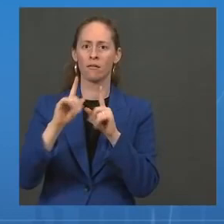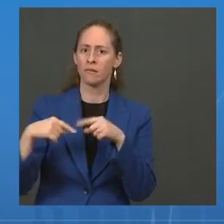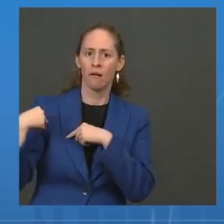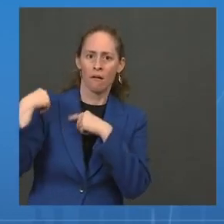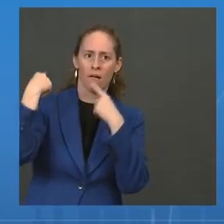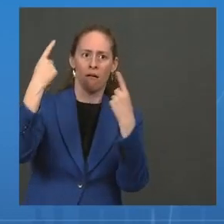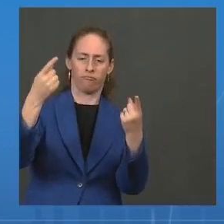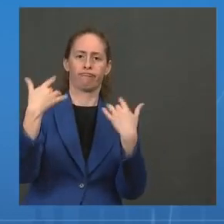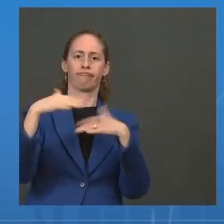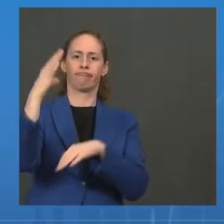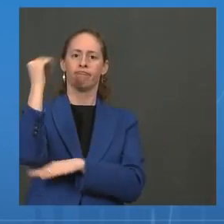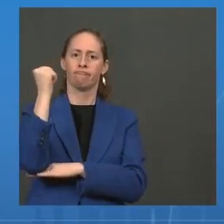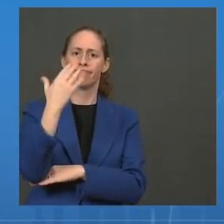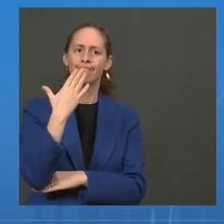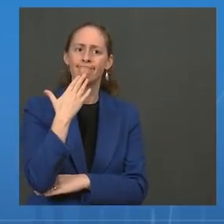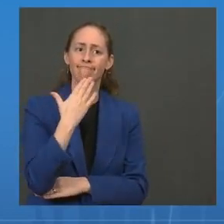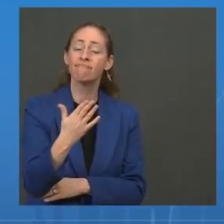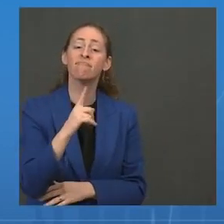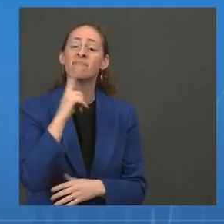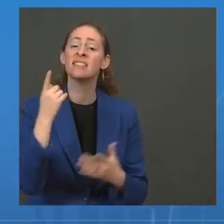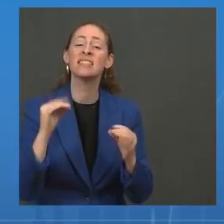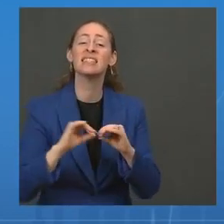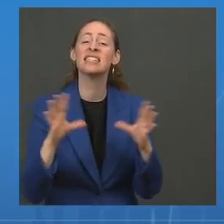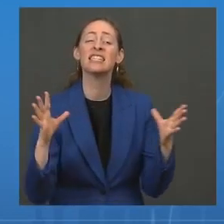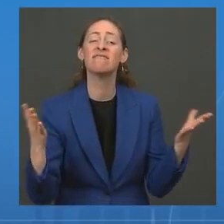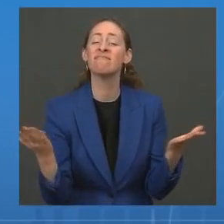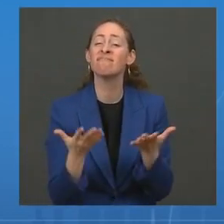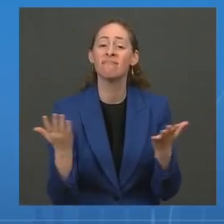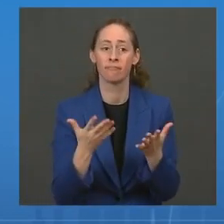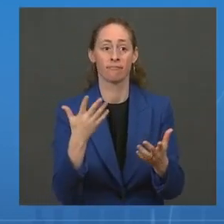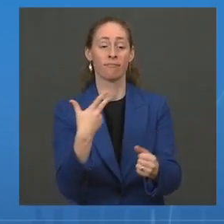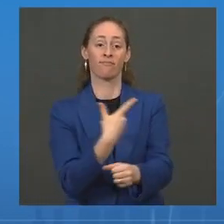The simple truth is that vaccination requirements are working.